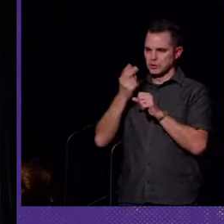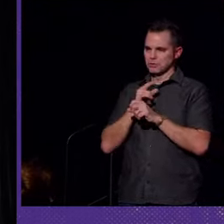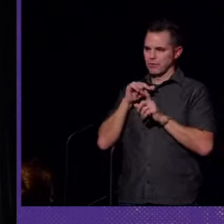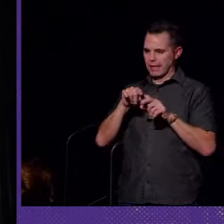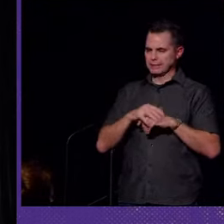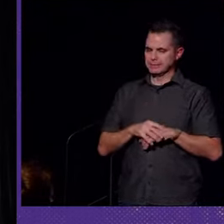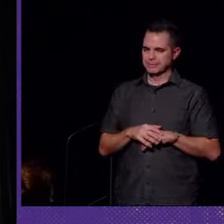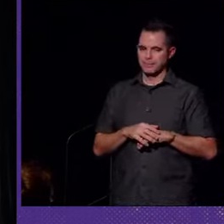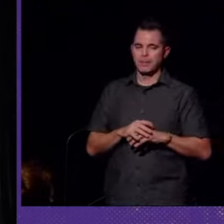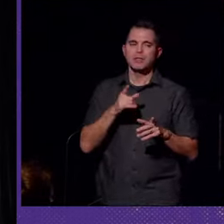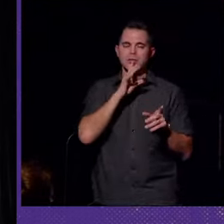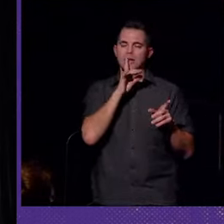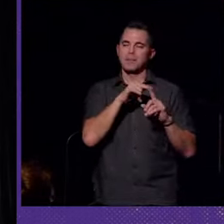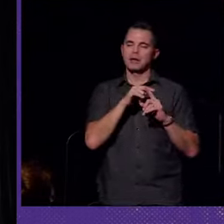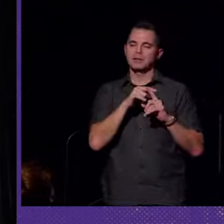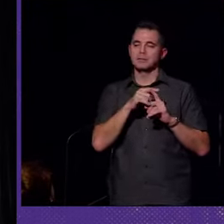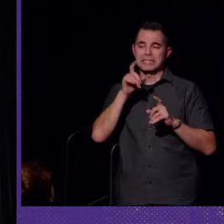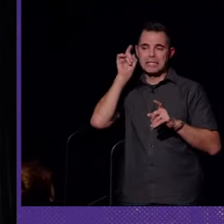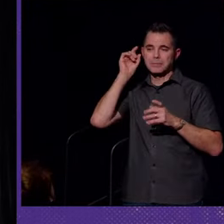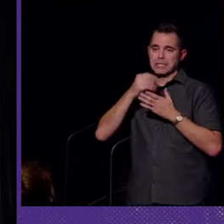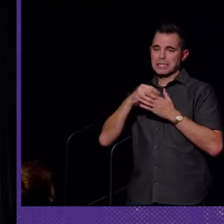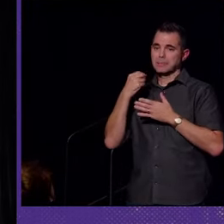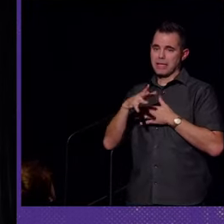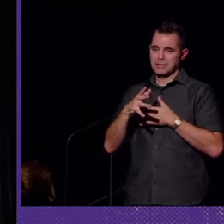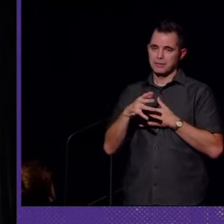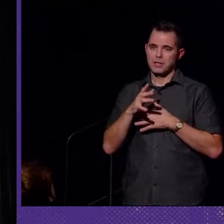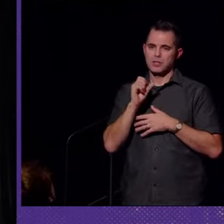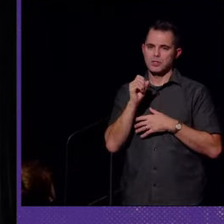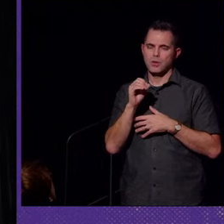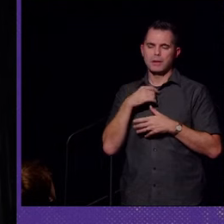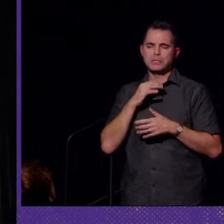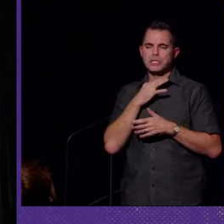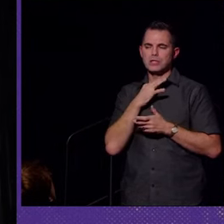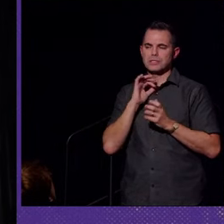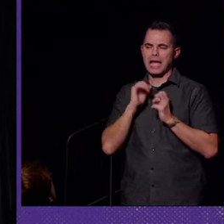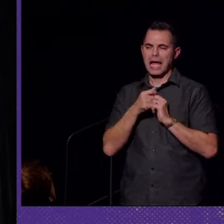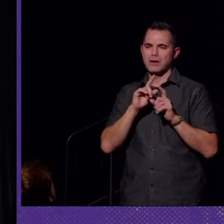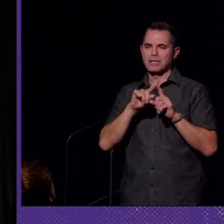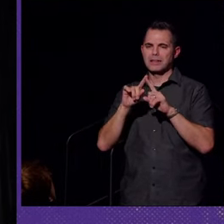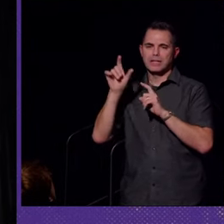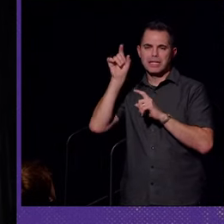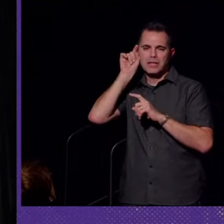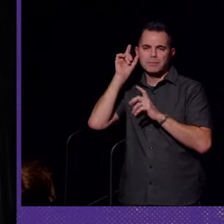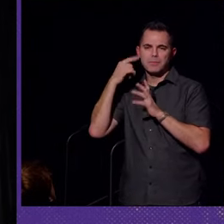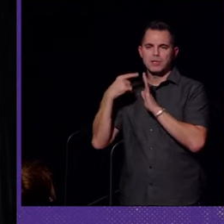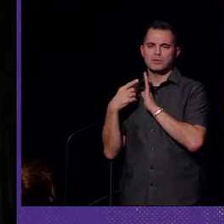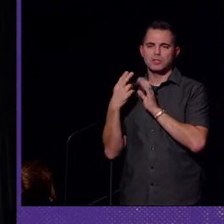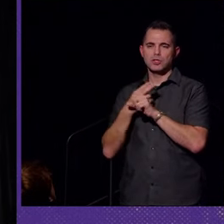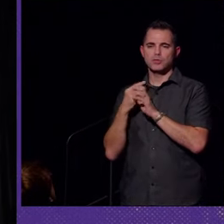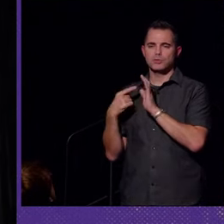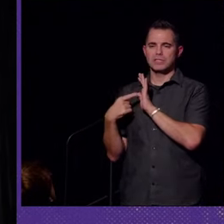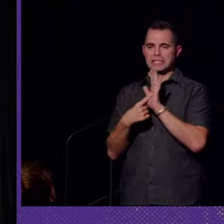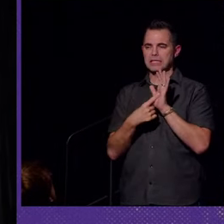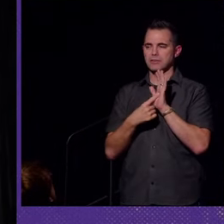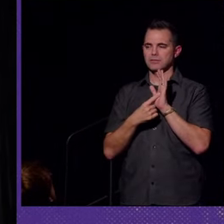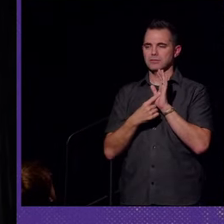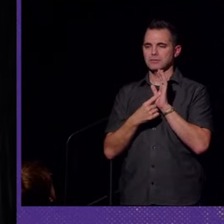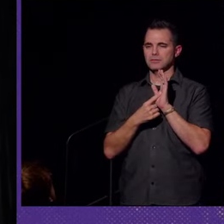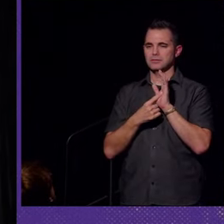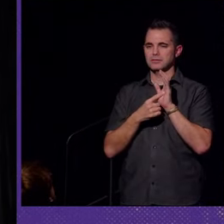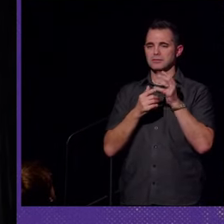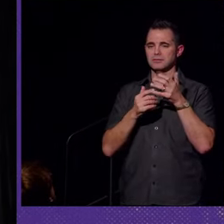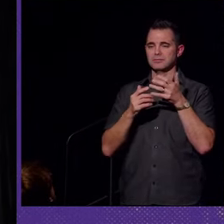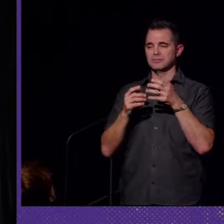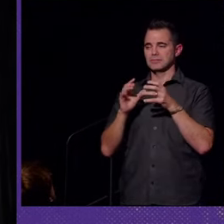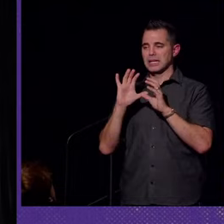You had talked about hearing aids being very expensive. So, curious how different hearing aids might be used to signal class, but